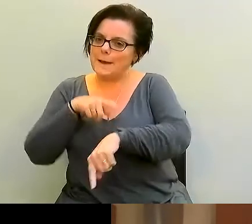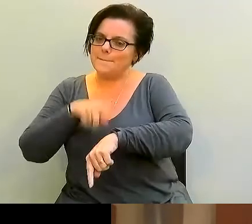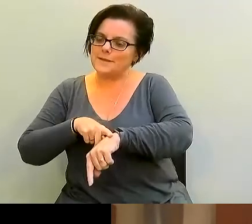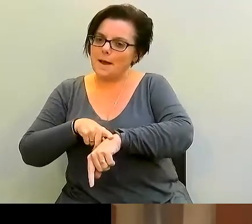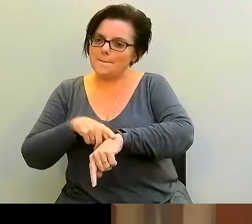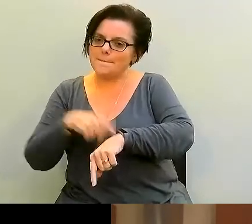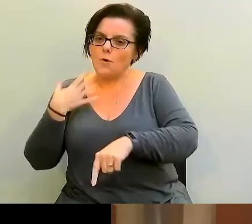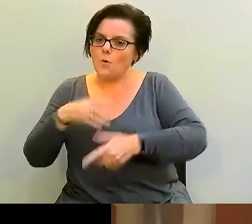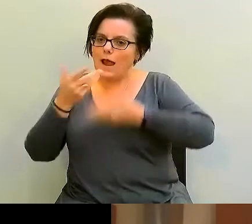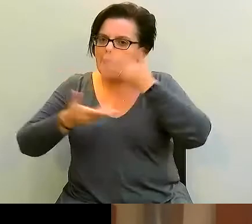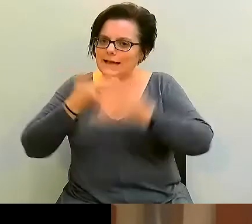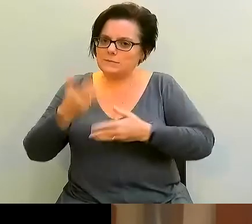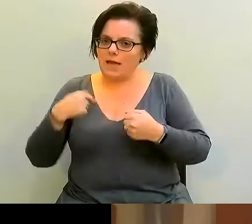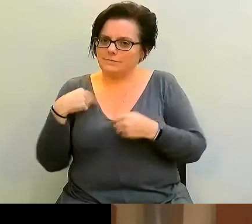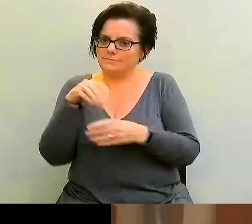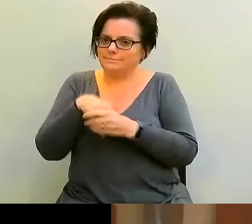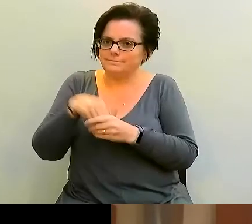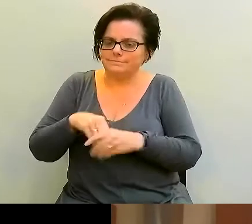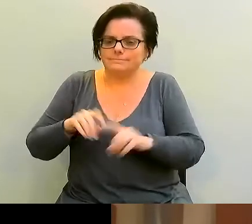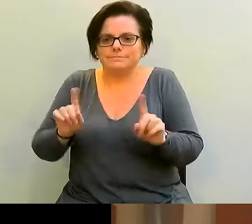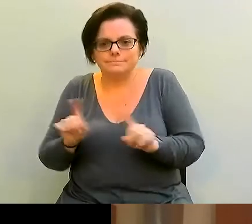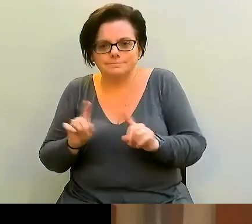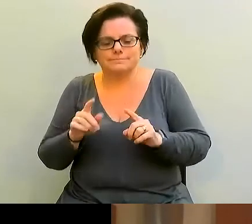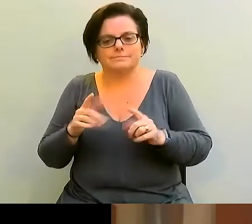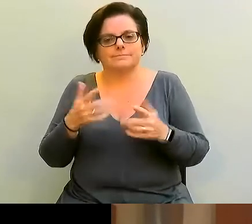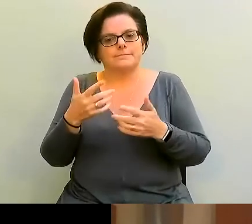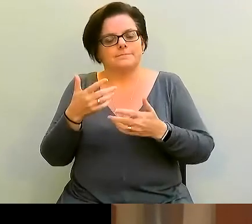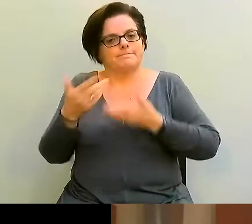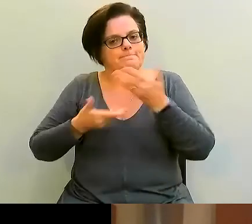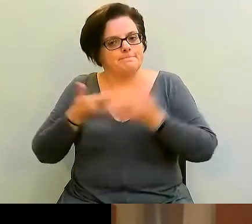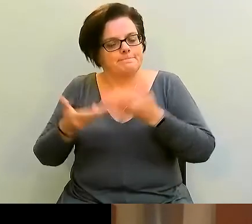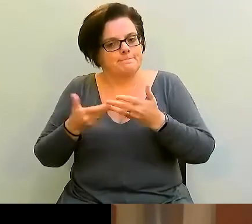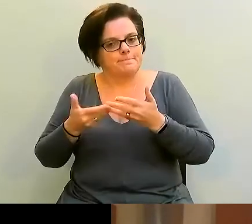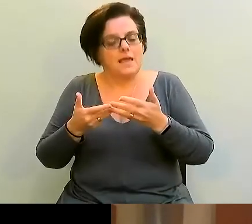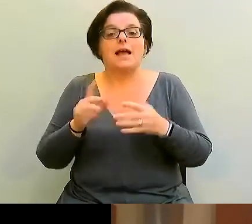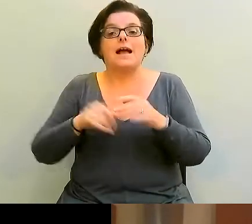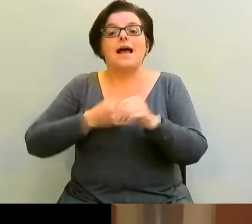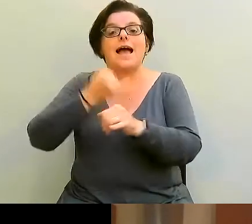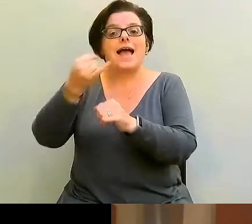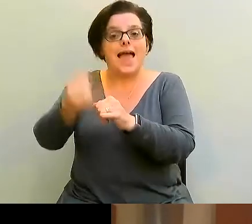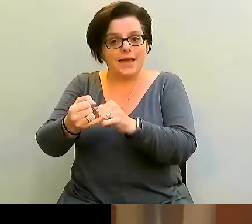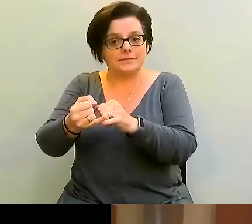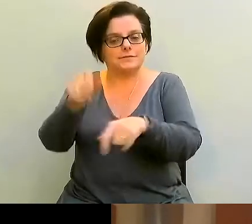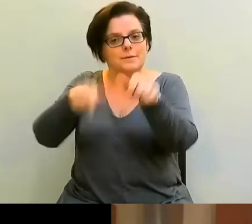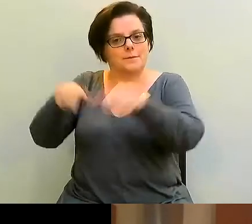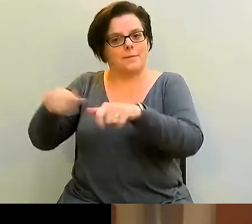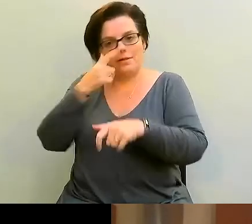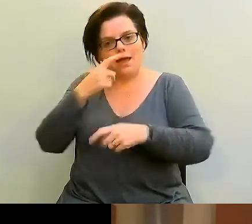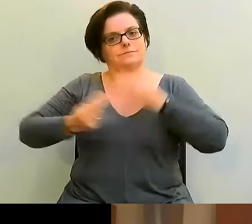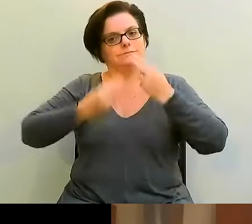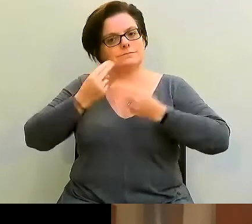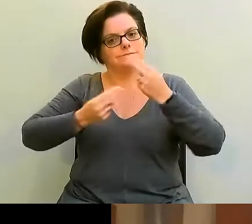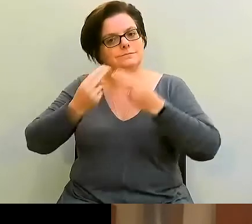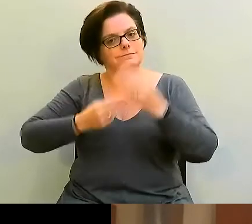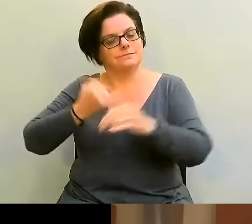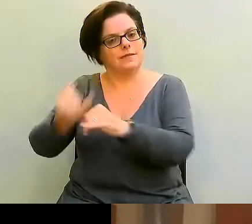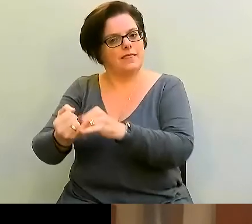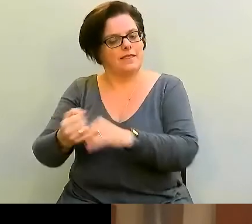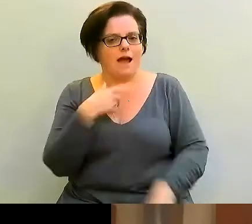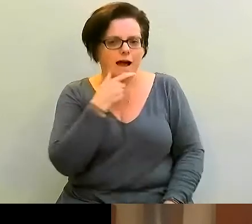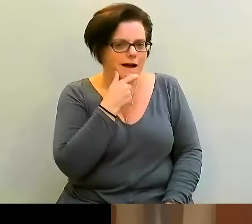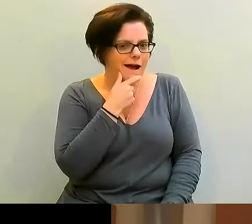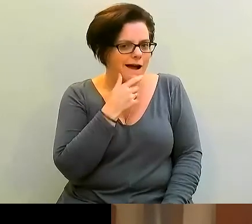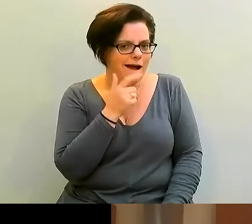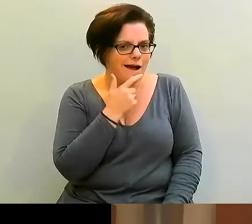explain what I do. And I want to see it in action. And then people at the end of the session can have dinner. And I thought, wow,